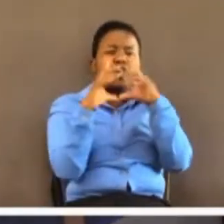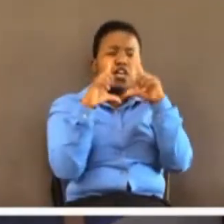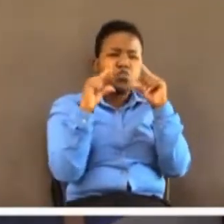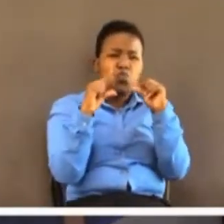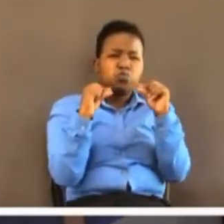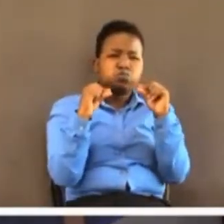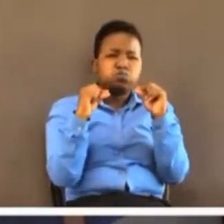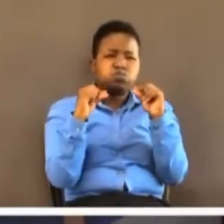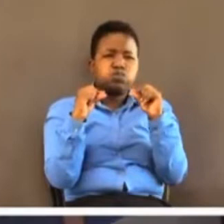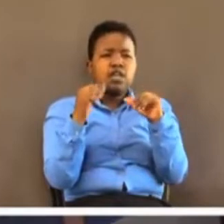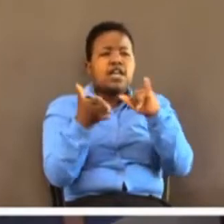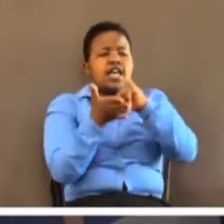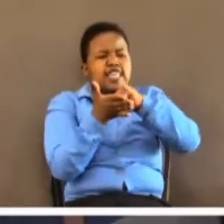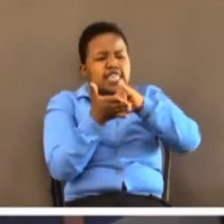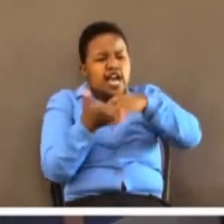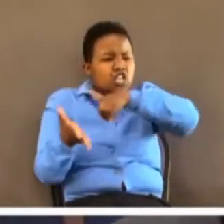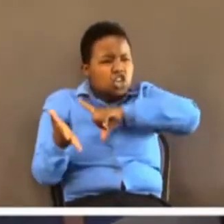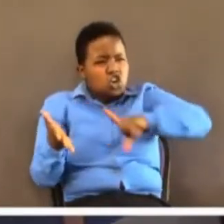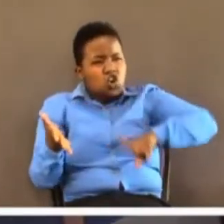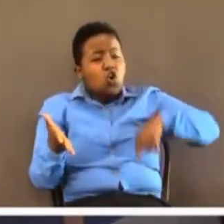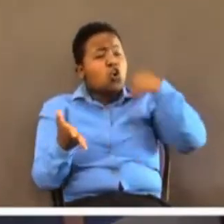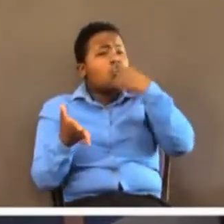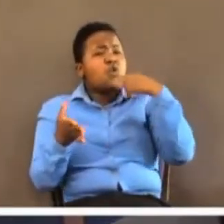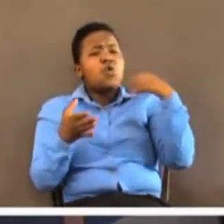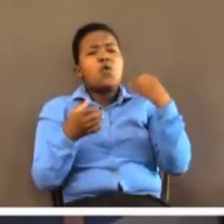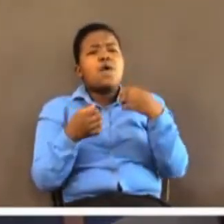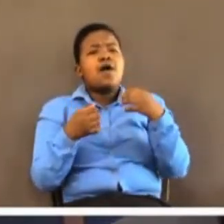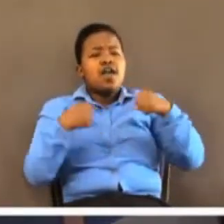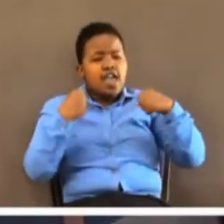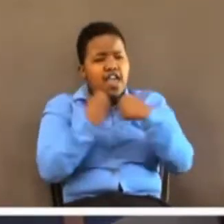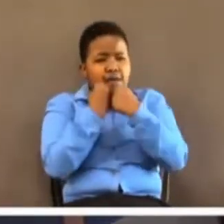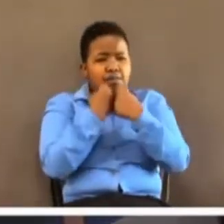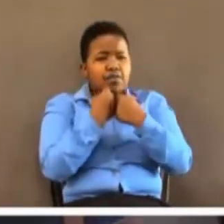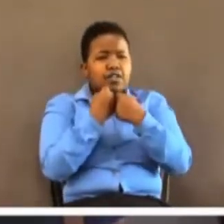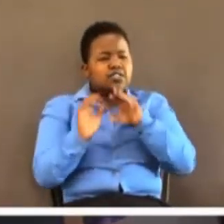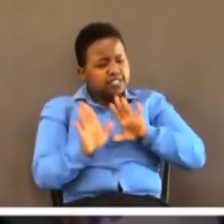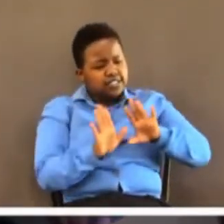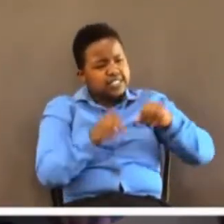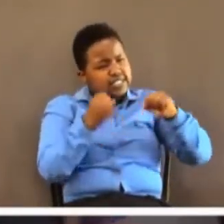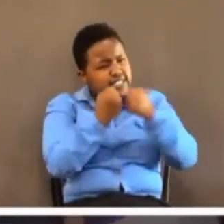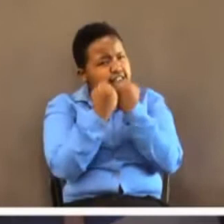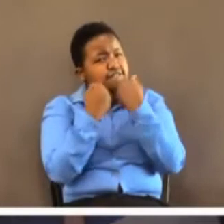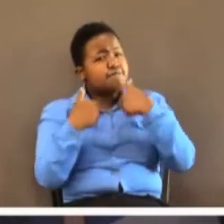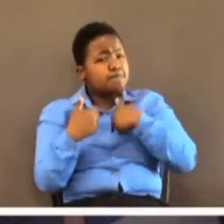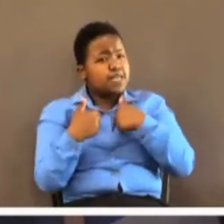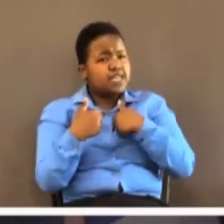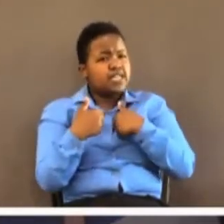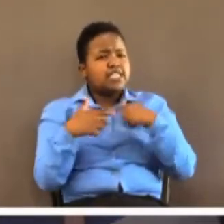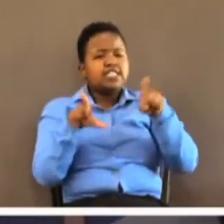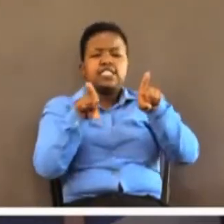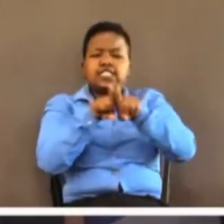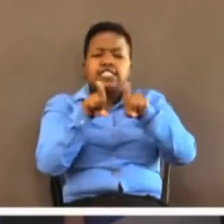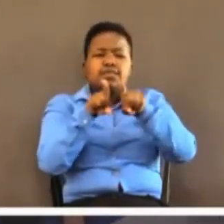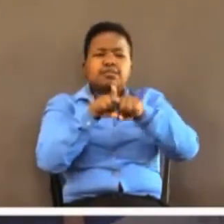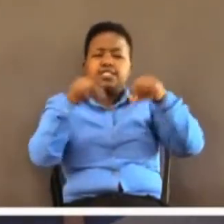who rescued me from the mouth of the lion and the bear will rescue me from the hand of